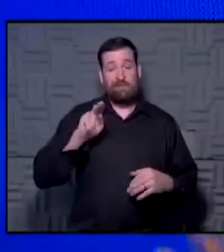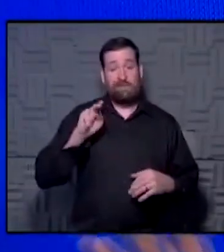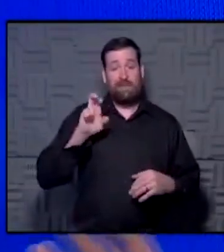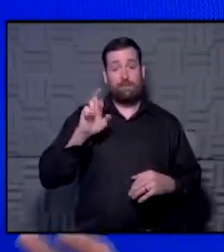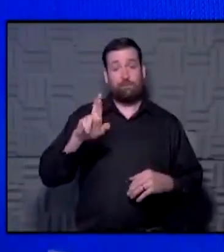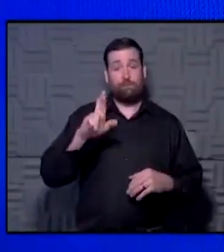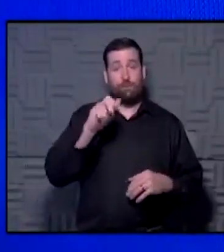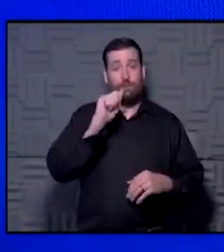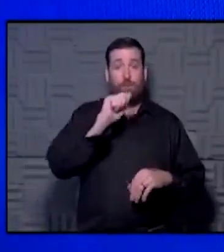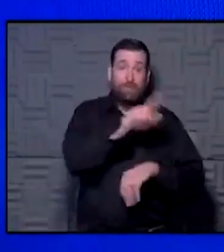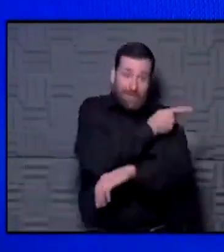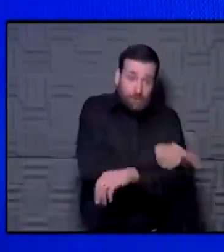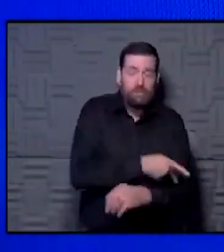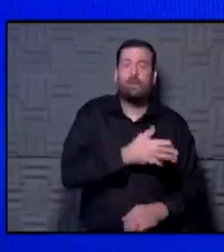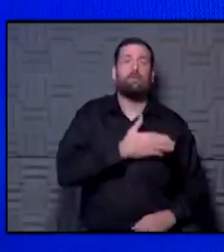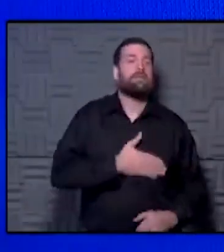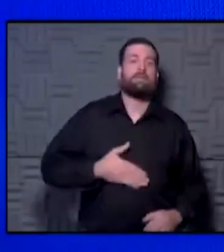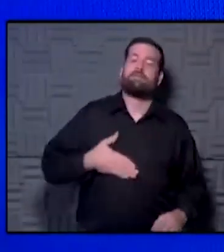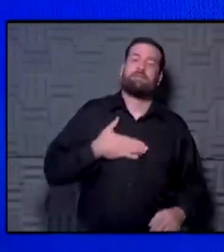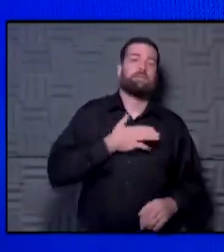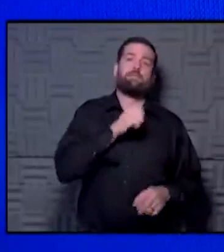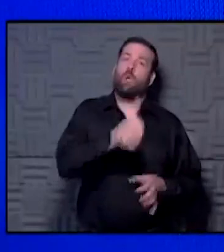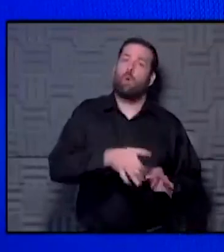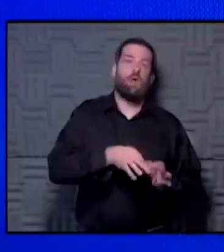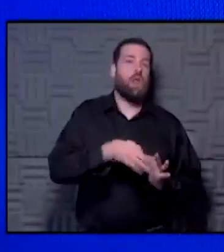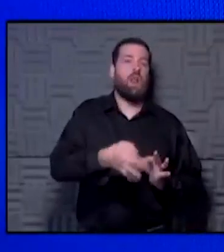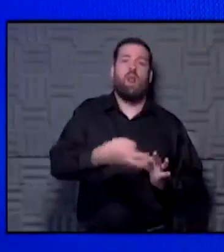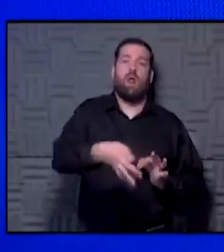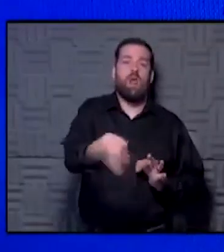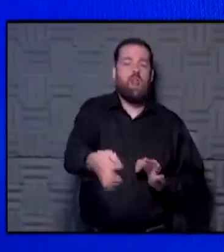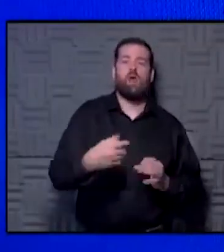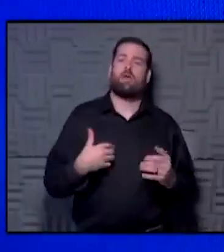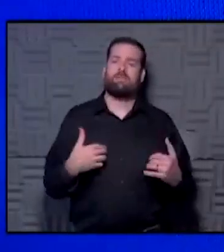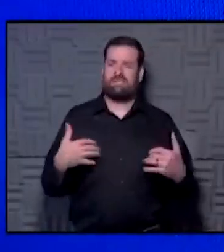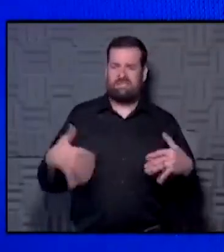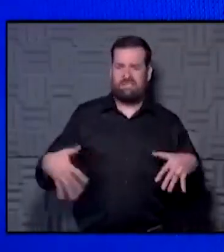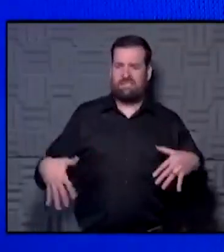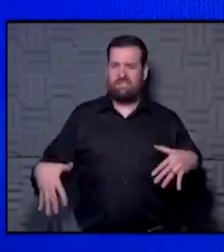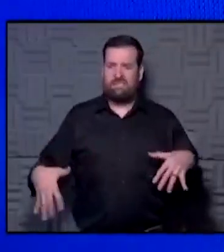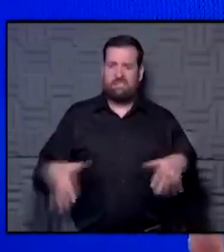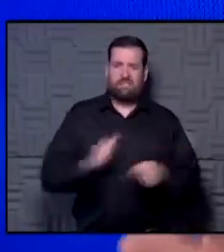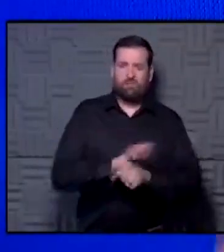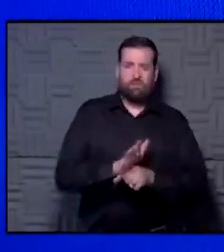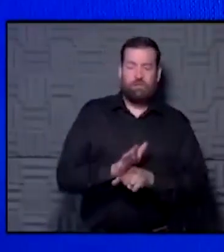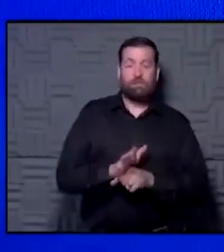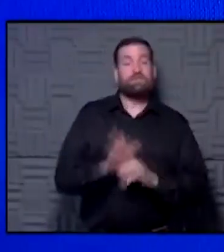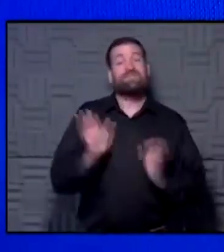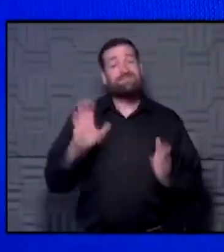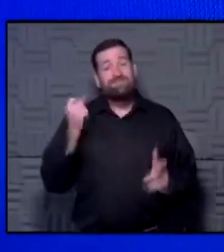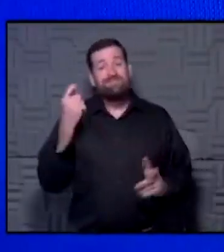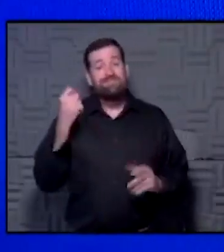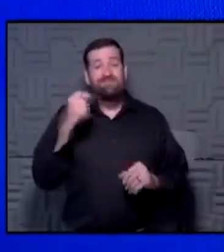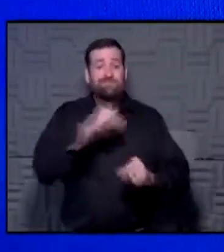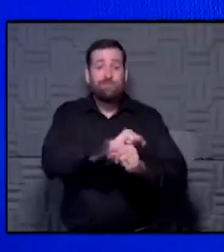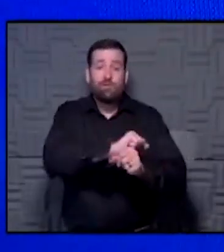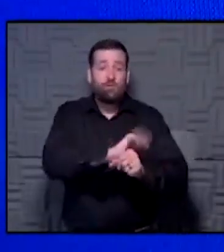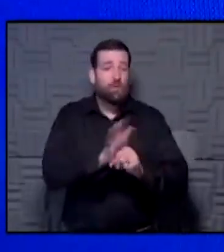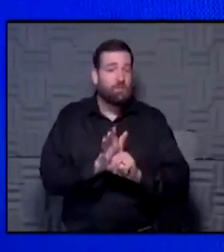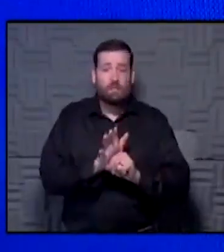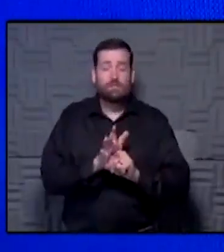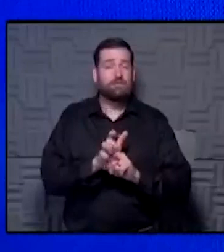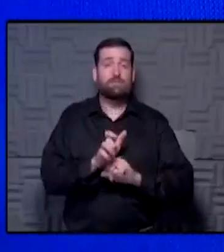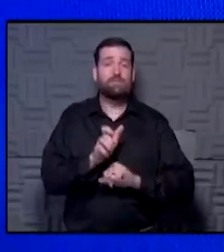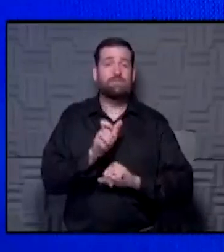please don't do that. It's not a good idea. Don't be so afraid of COVID. And remember, COVID isn't spread